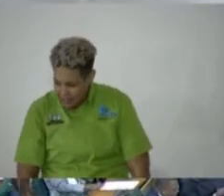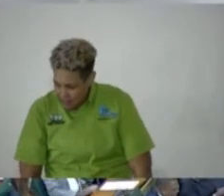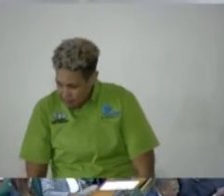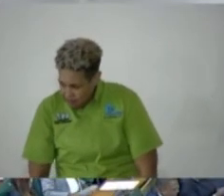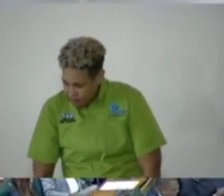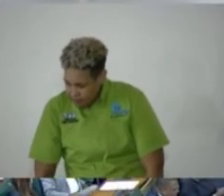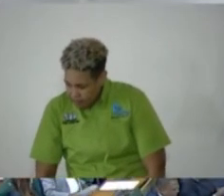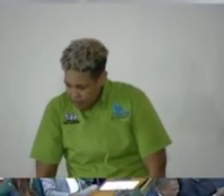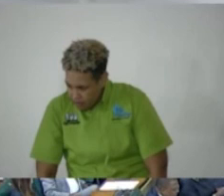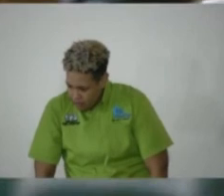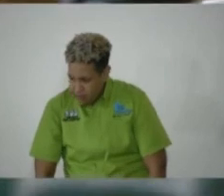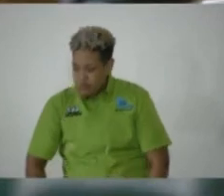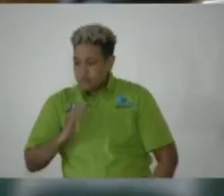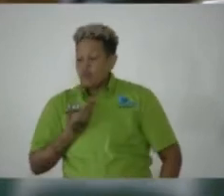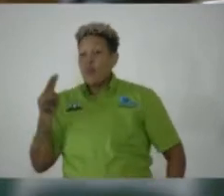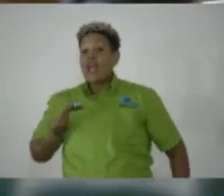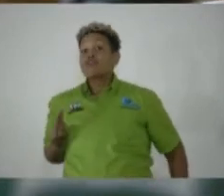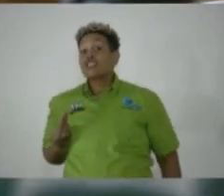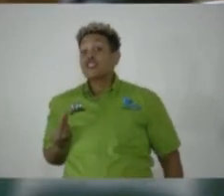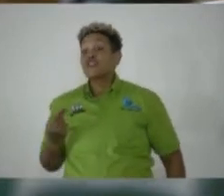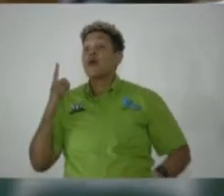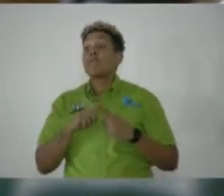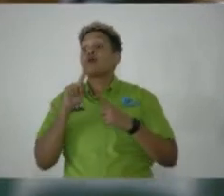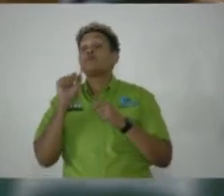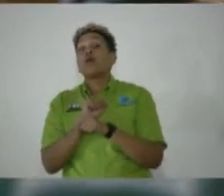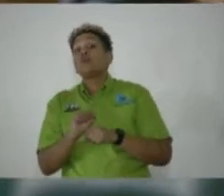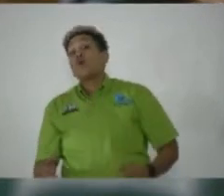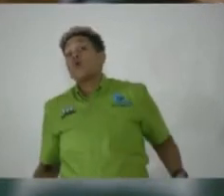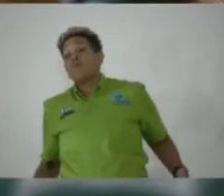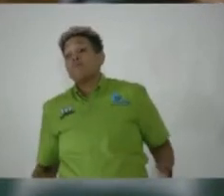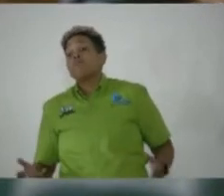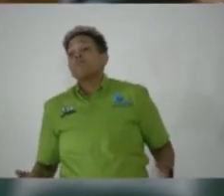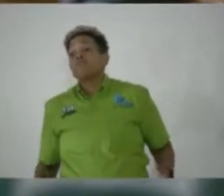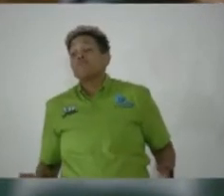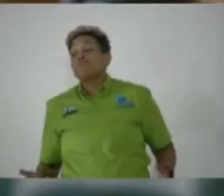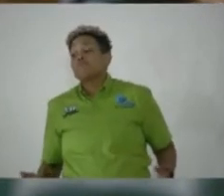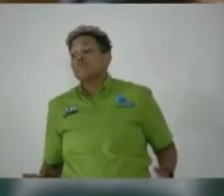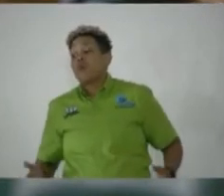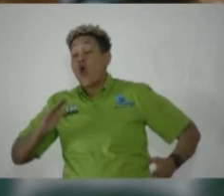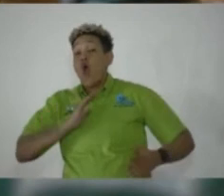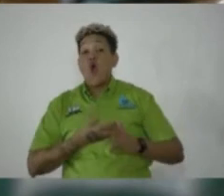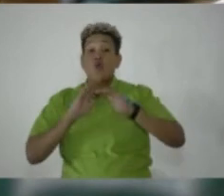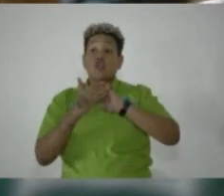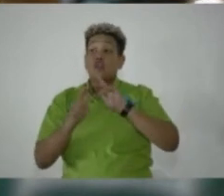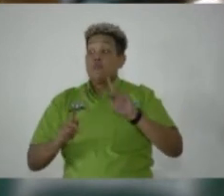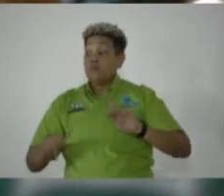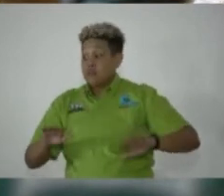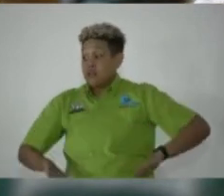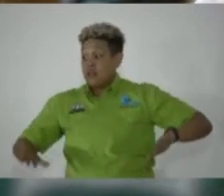our heritage and ensuring and our Jamaican people